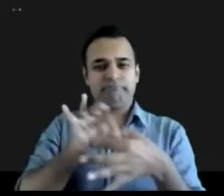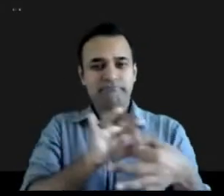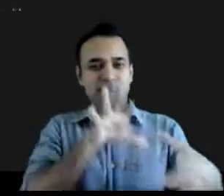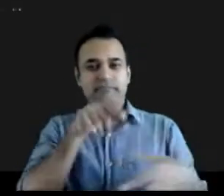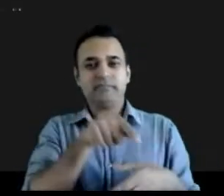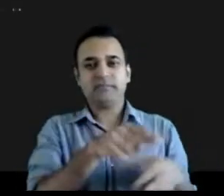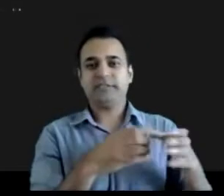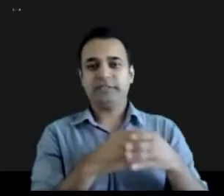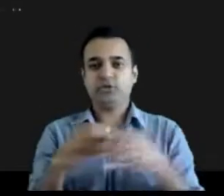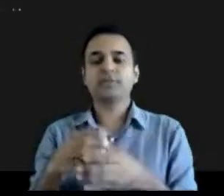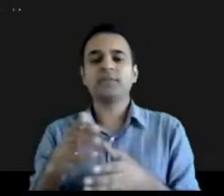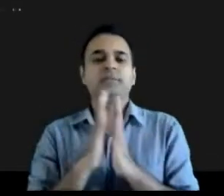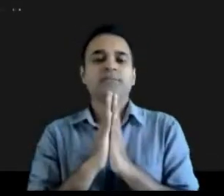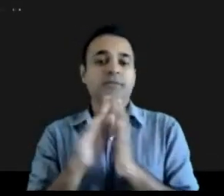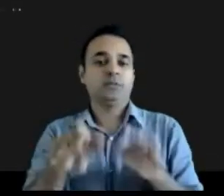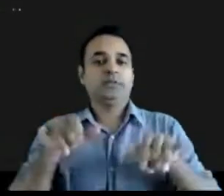rooms